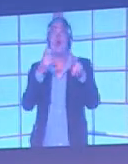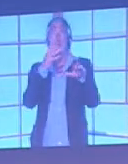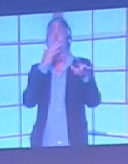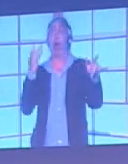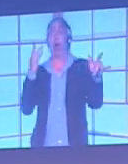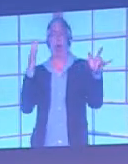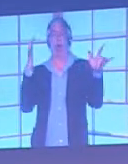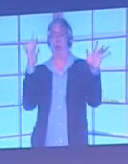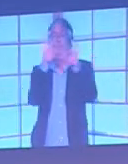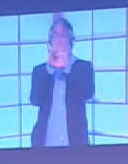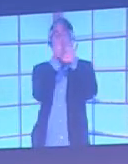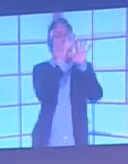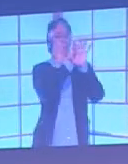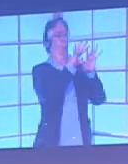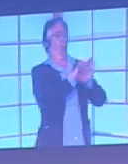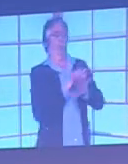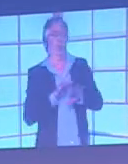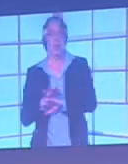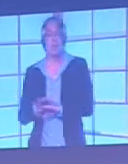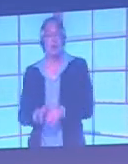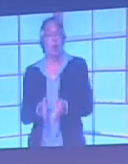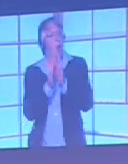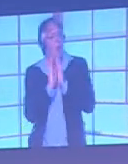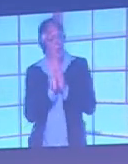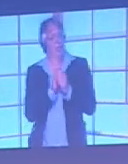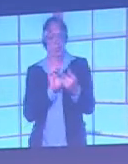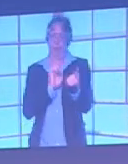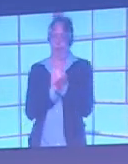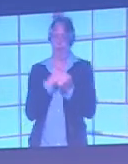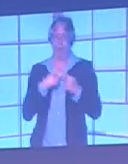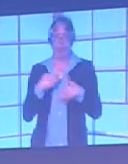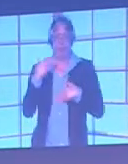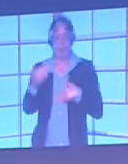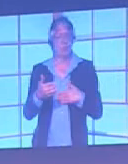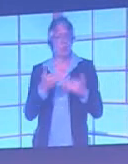access. So please come and talk to me. Thank you.